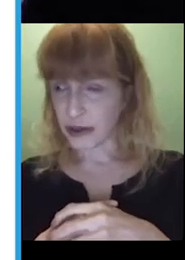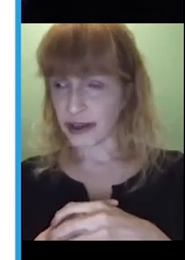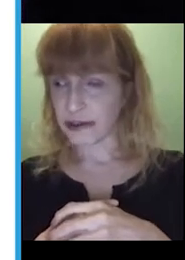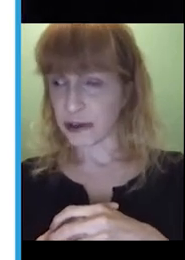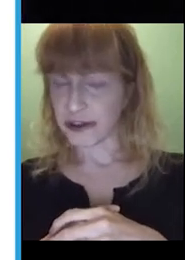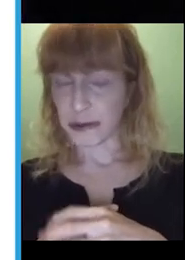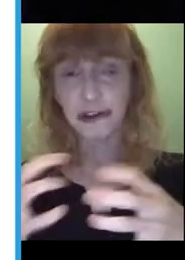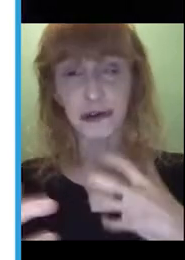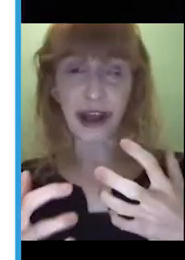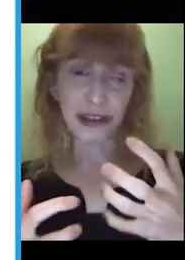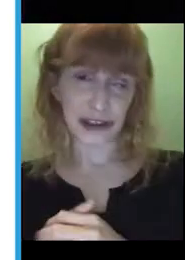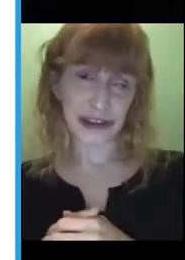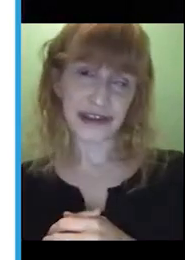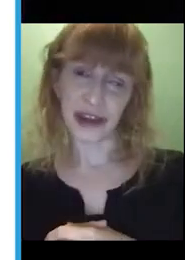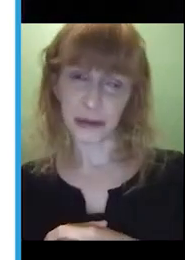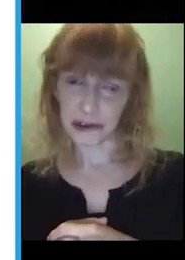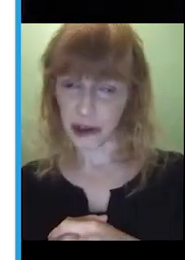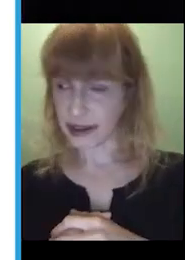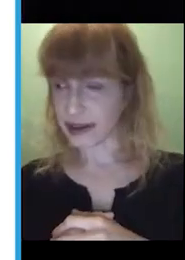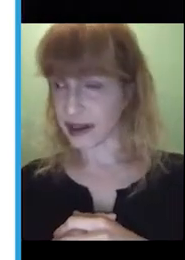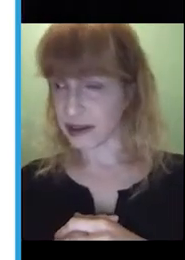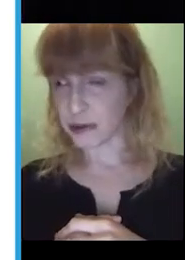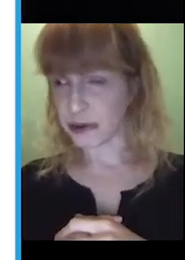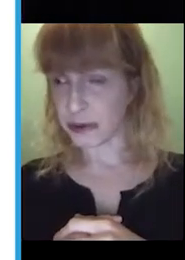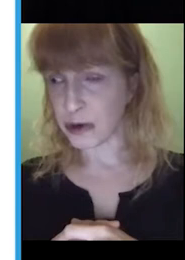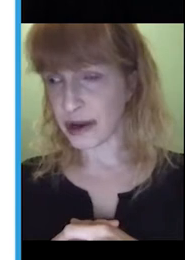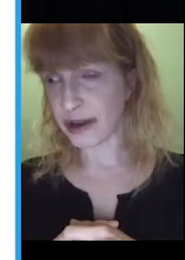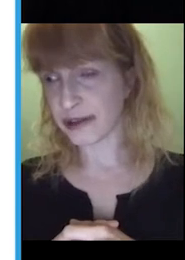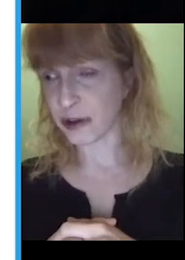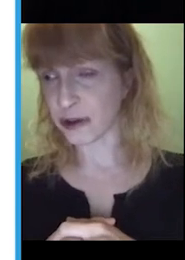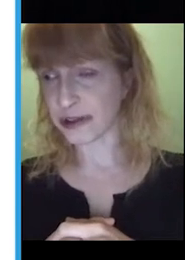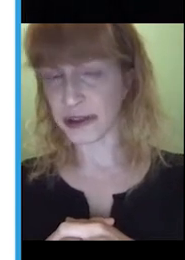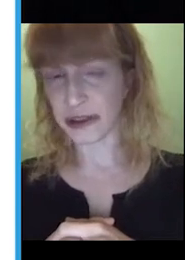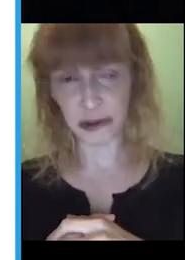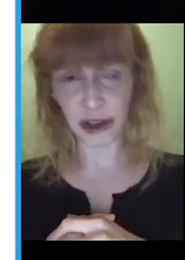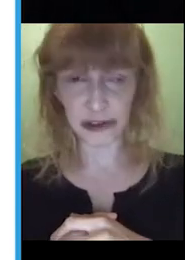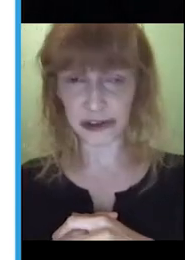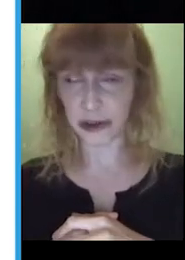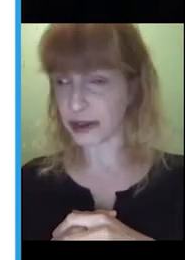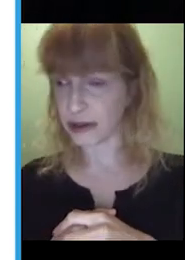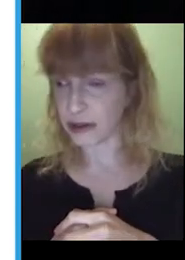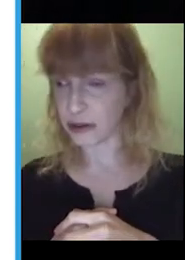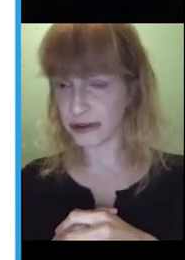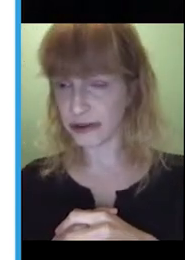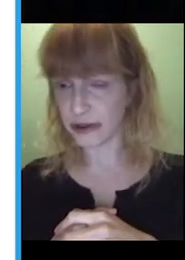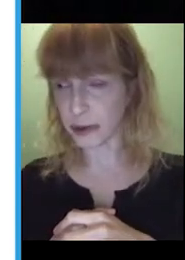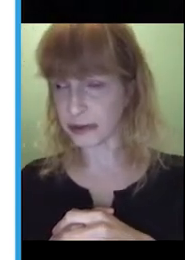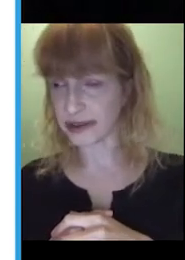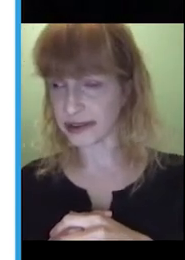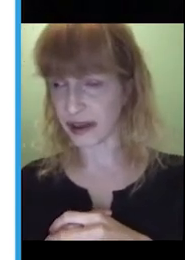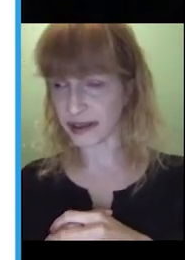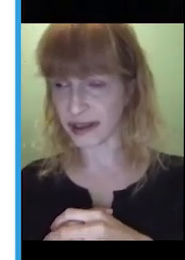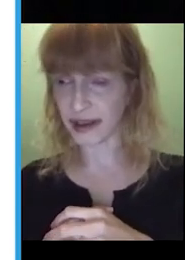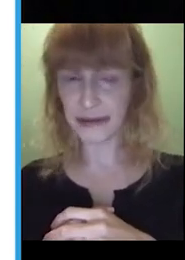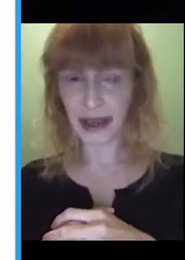that, we need to use some strategies to keep a child engaged with the book. So, some of the strategies that we can use that I've